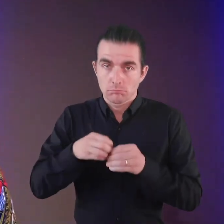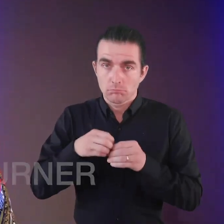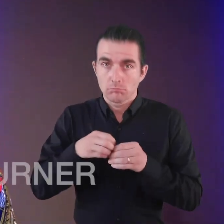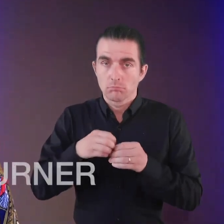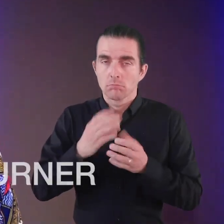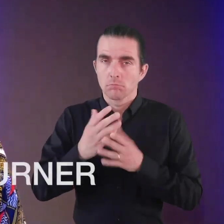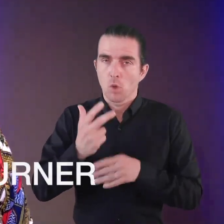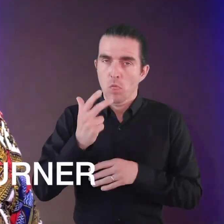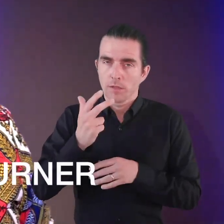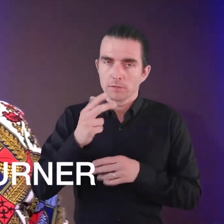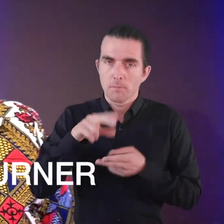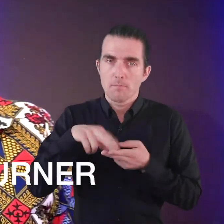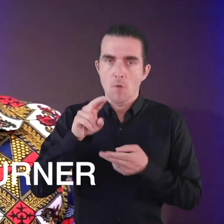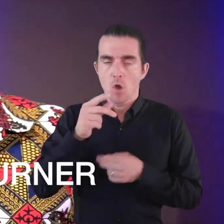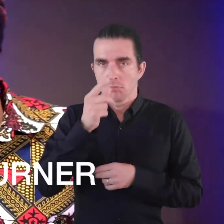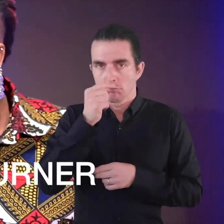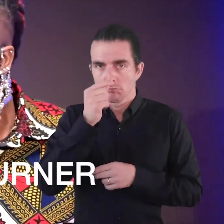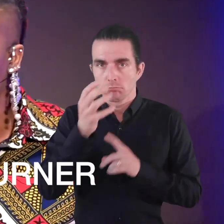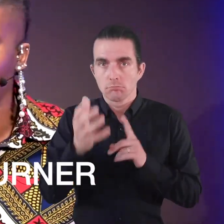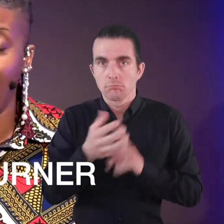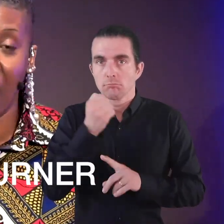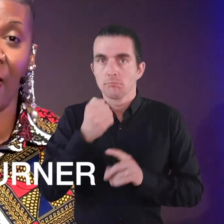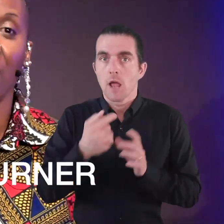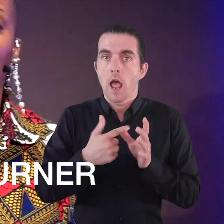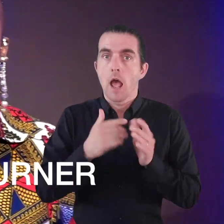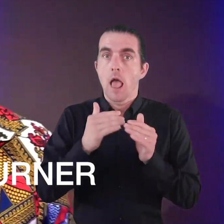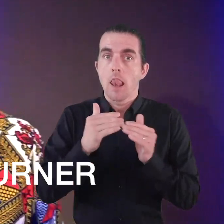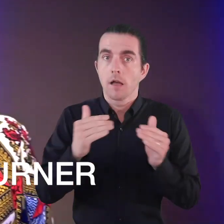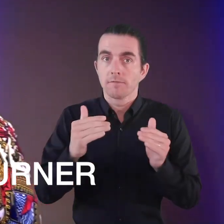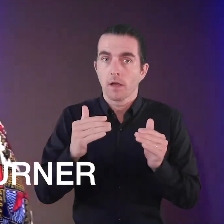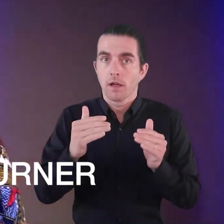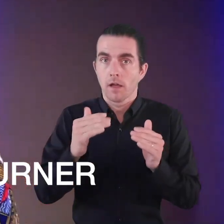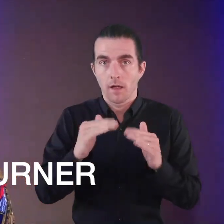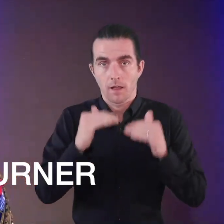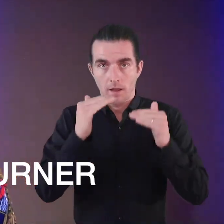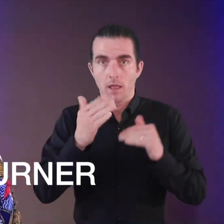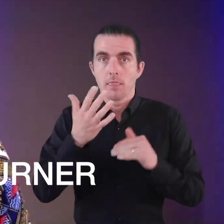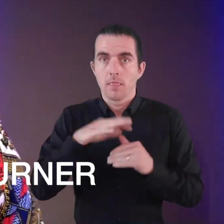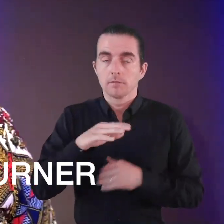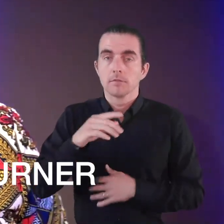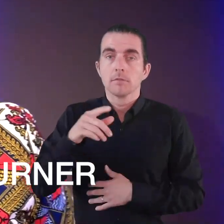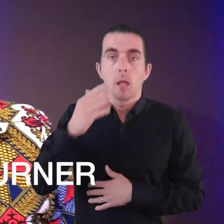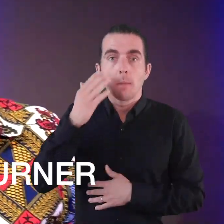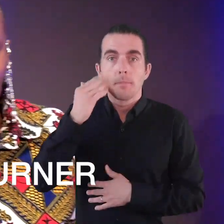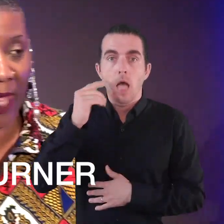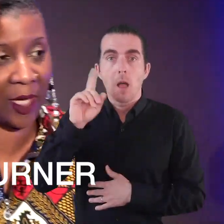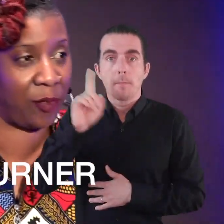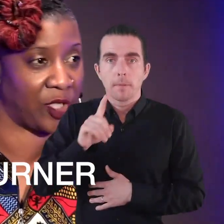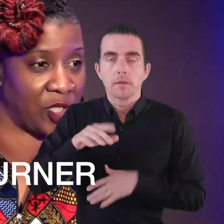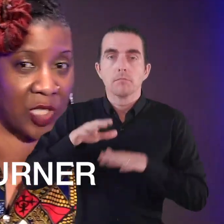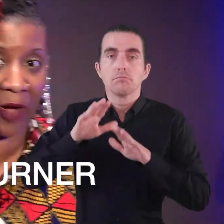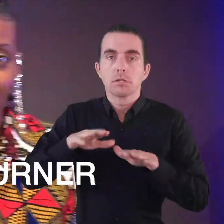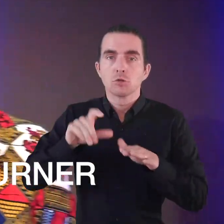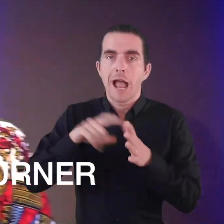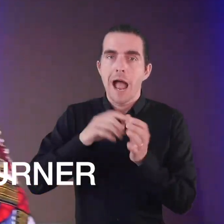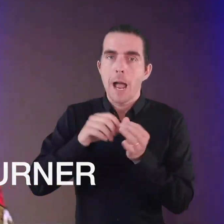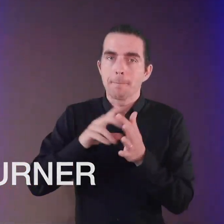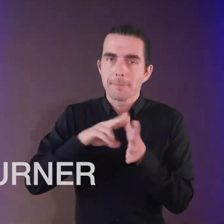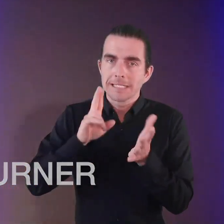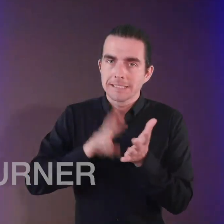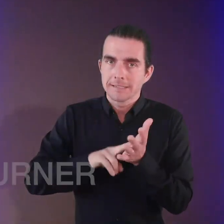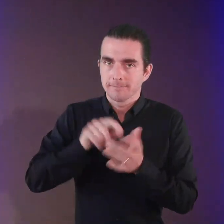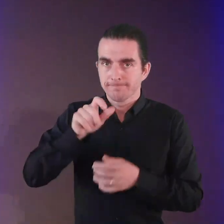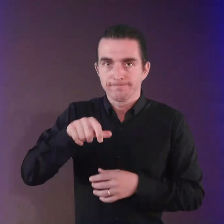are three times more likely to have a higher grade at A level than black British Caribbean